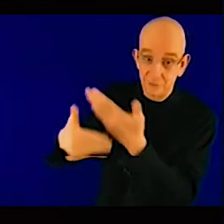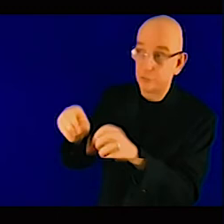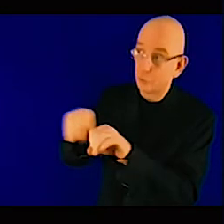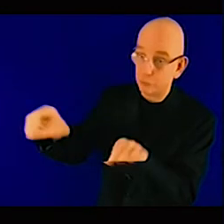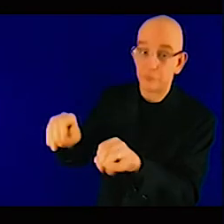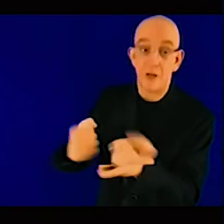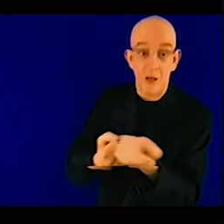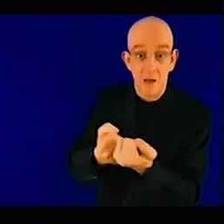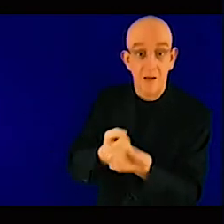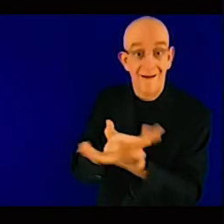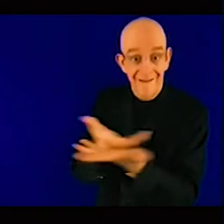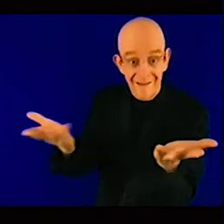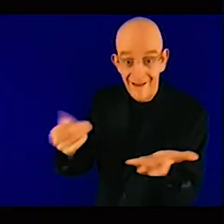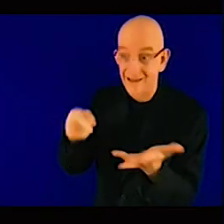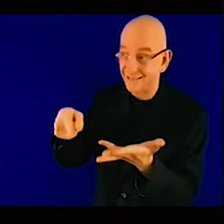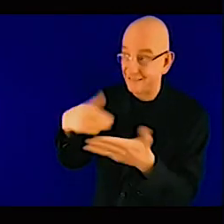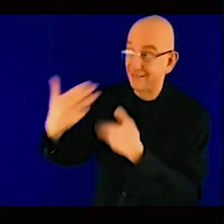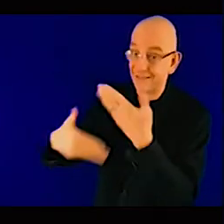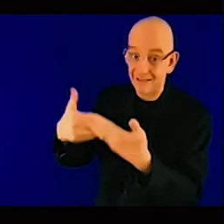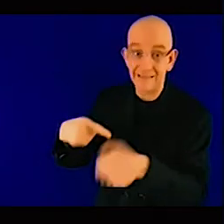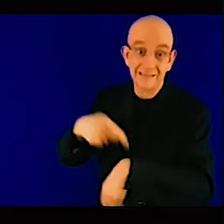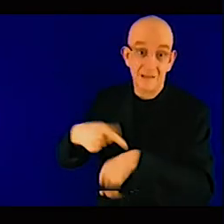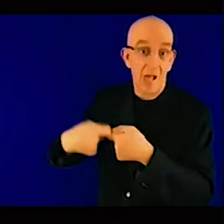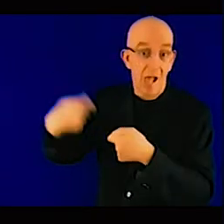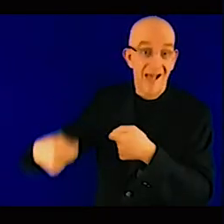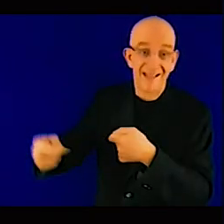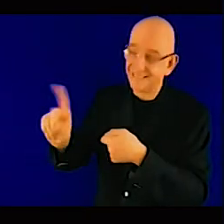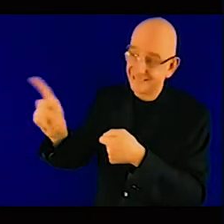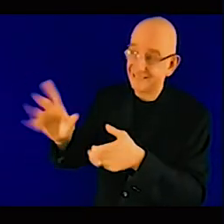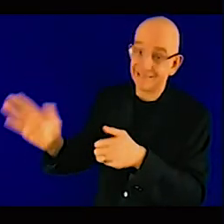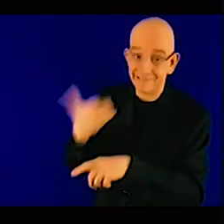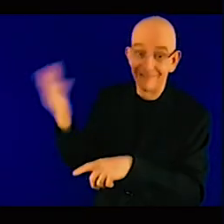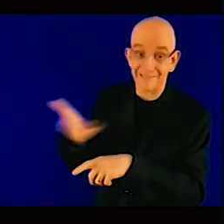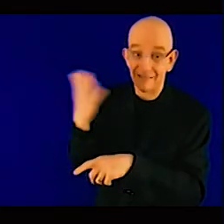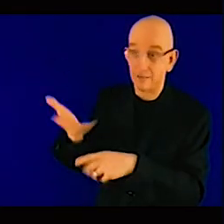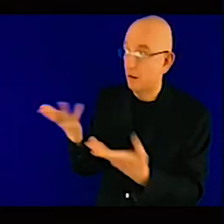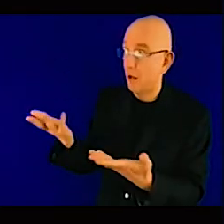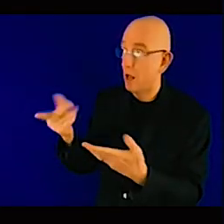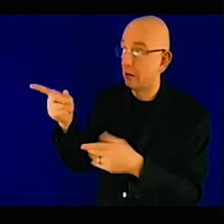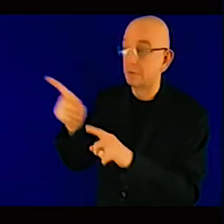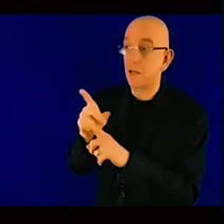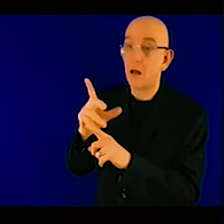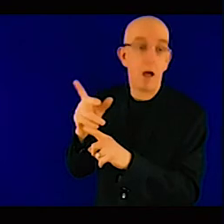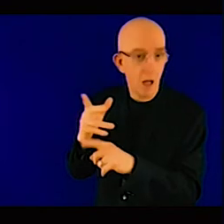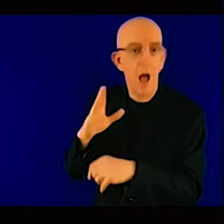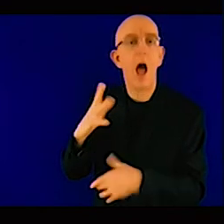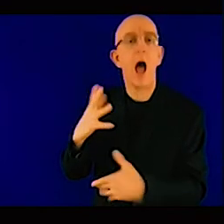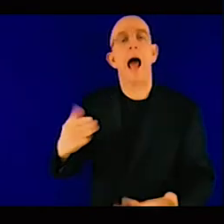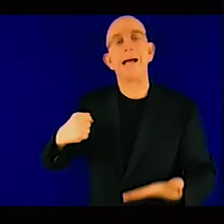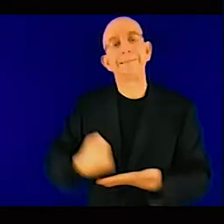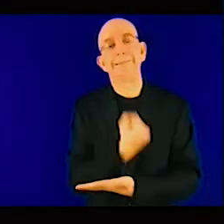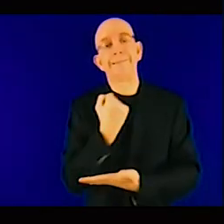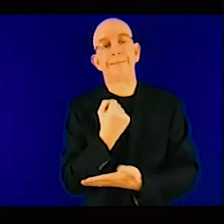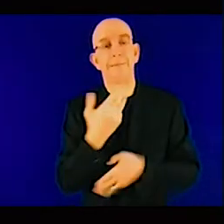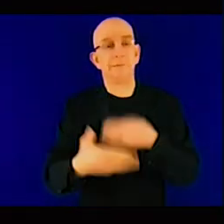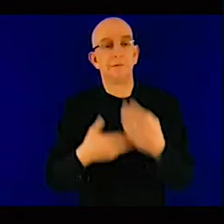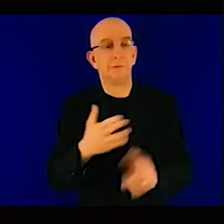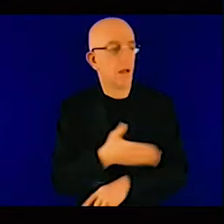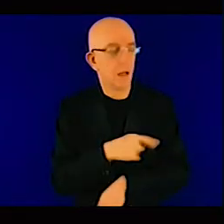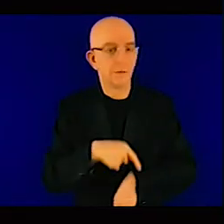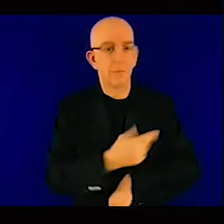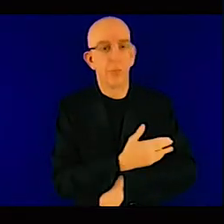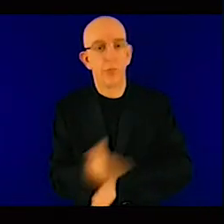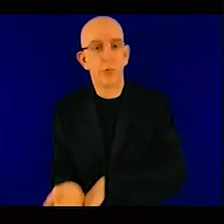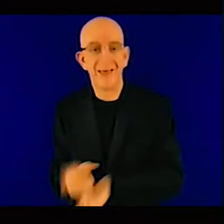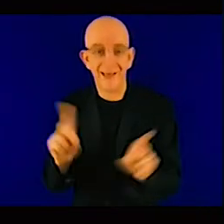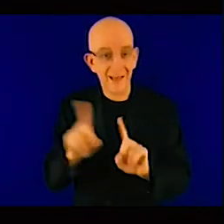so either you turn around and say okay we're going to have this fund we're going to be very clear that this is the this